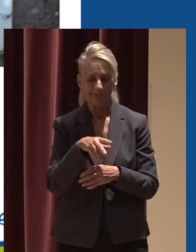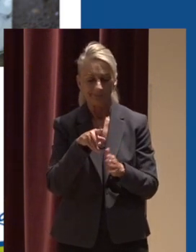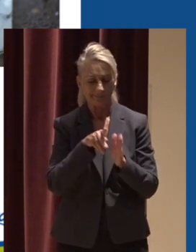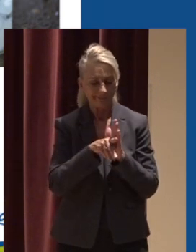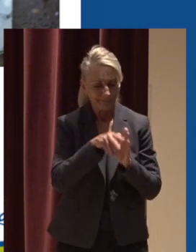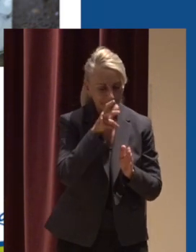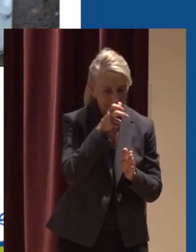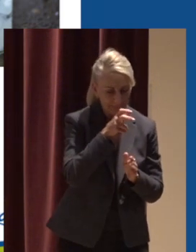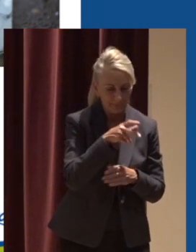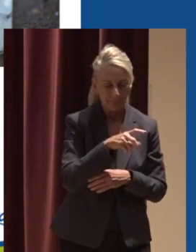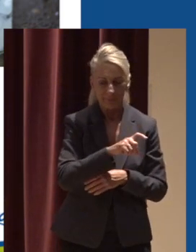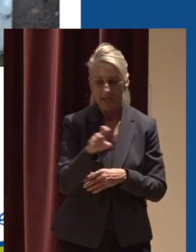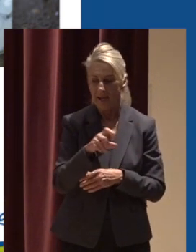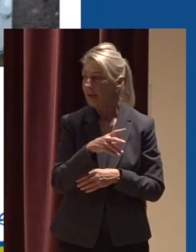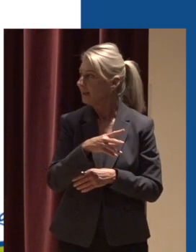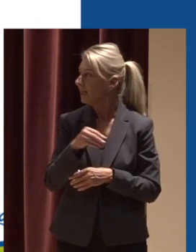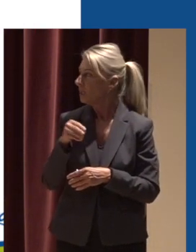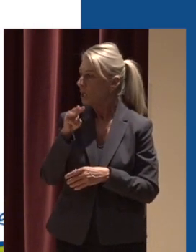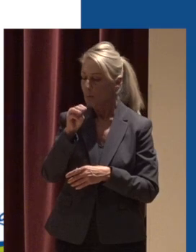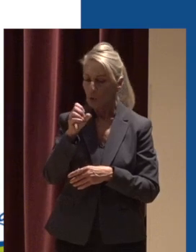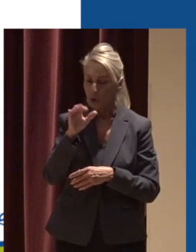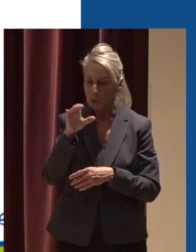to labs that can analyze them